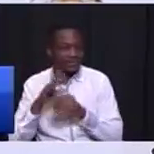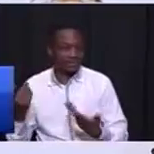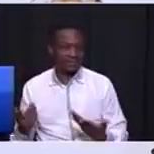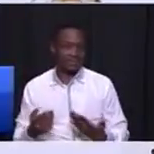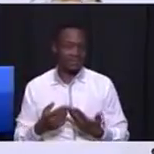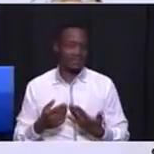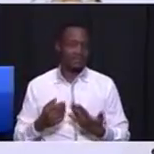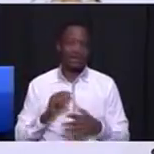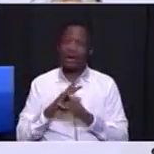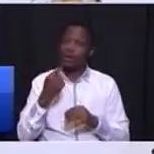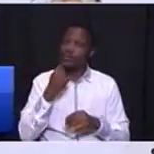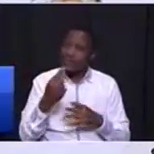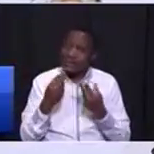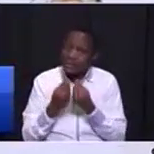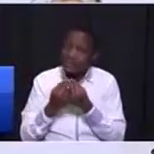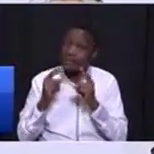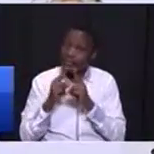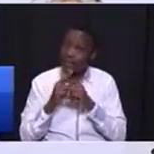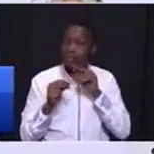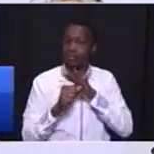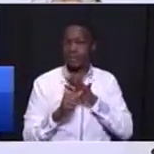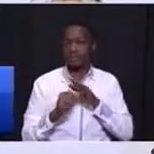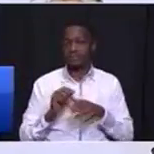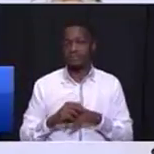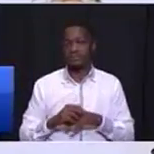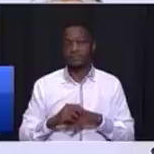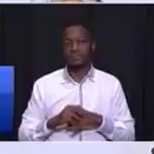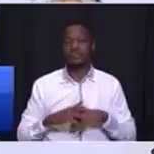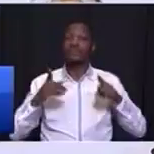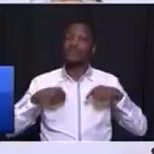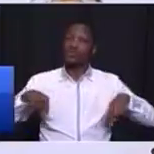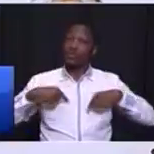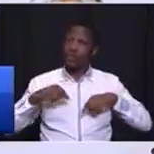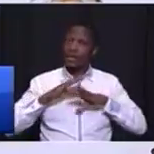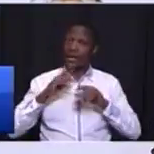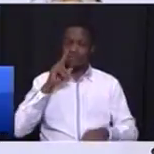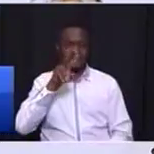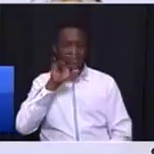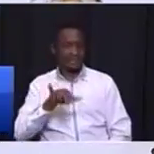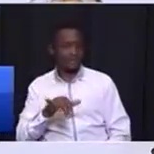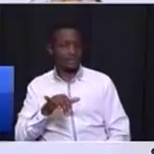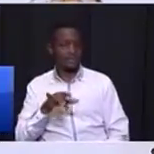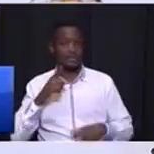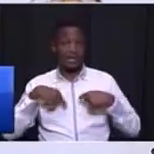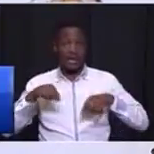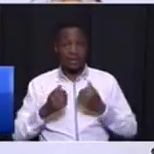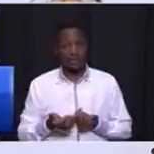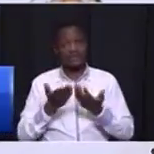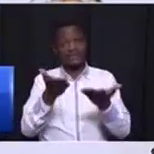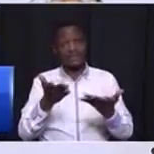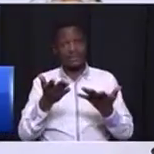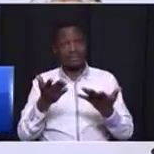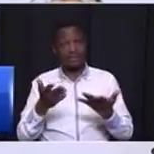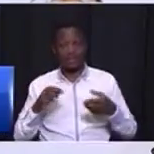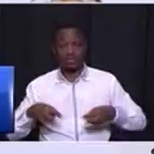also want to say something very important we have noticed that our delivery model